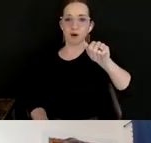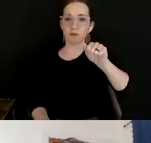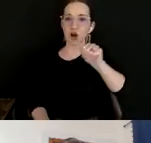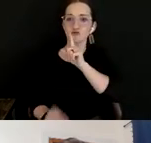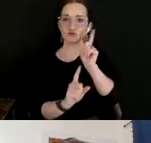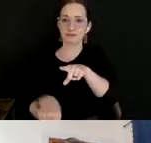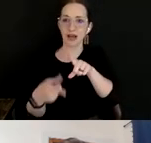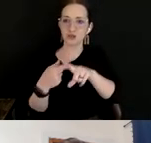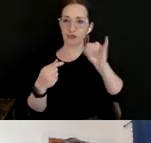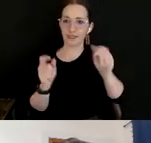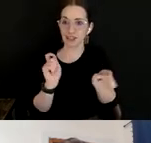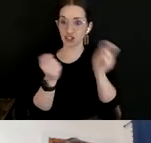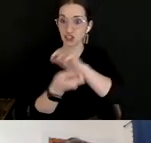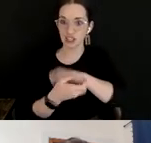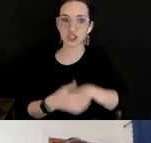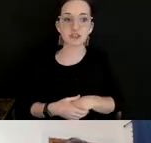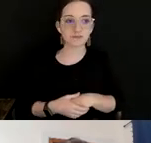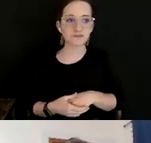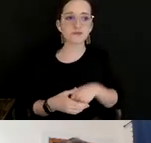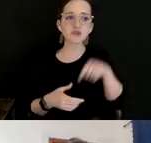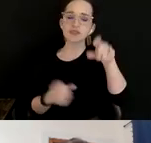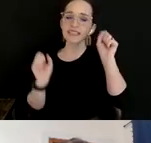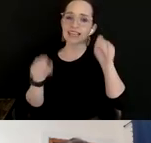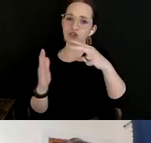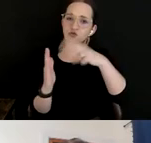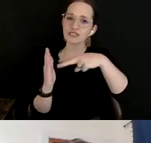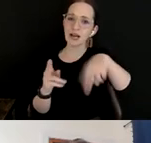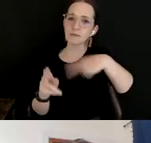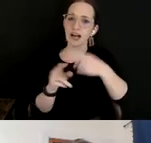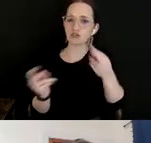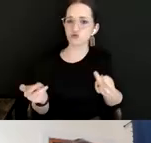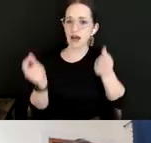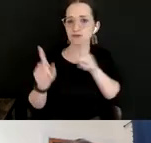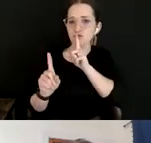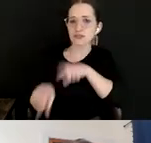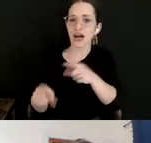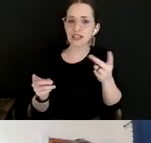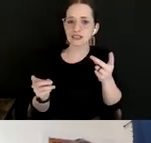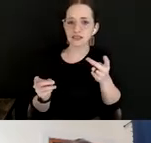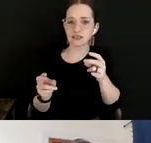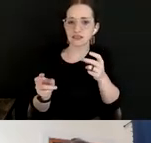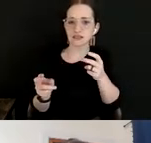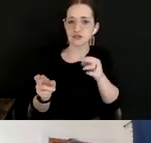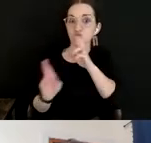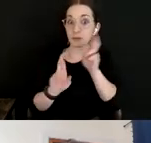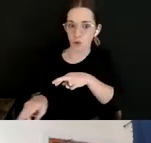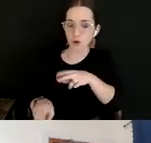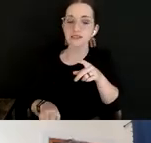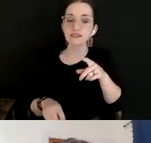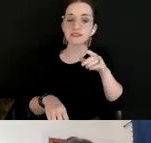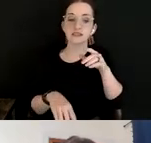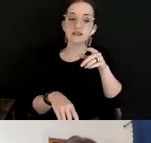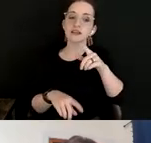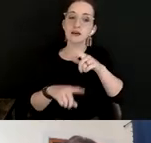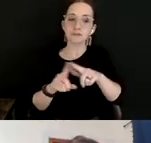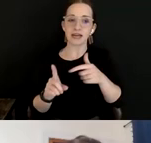You can read about these rapid response reports at returntothestage.com, but we want to focus on analysis that was not part of